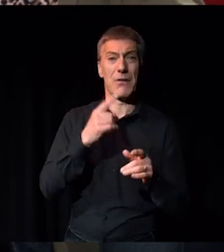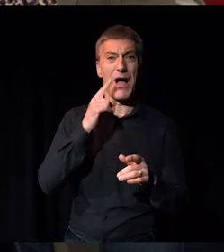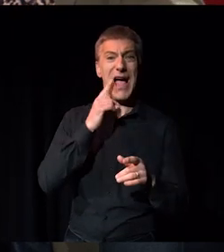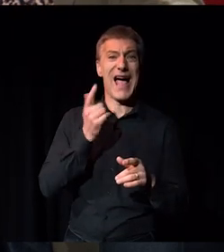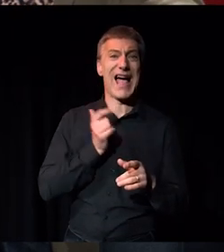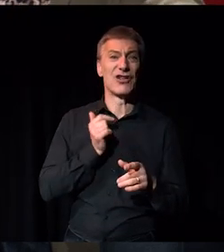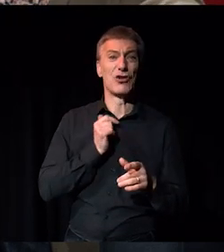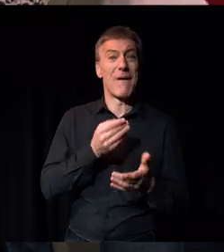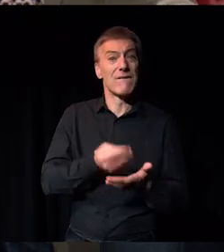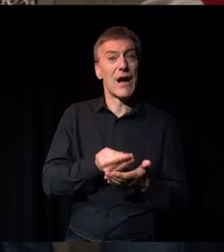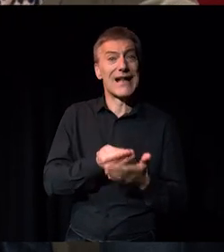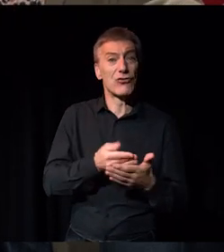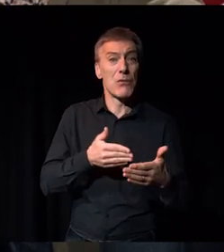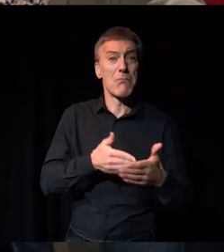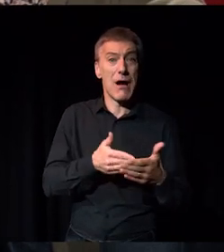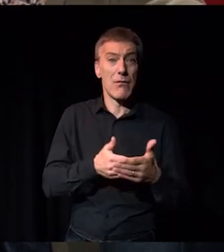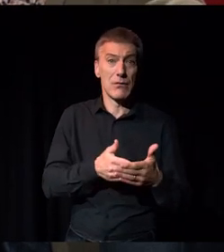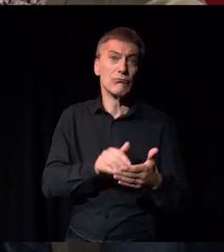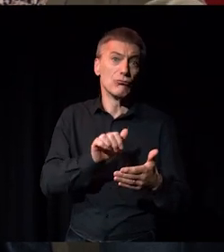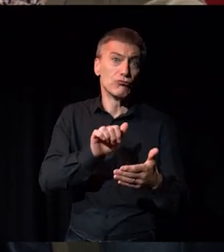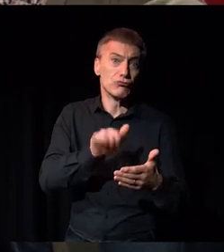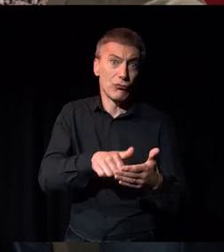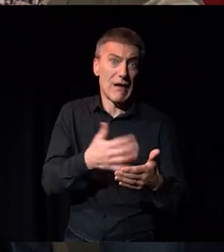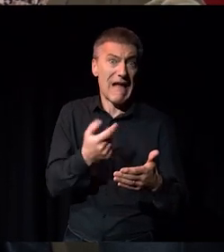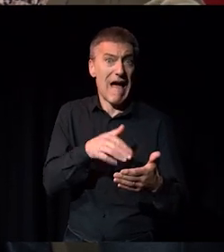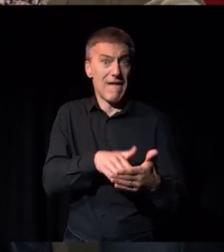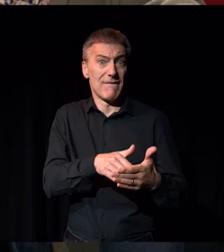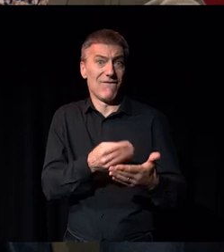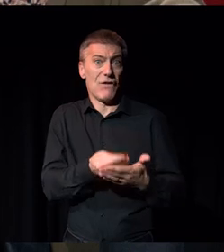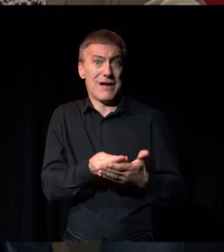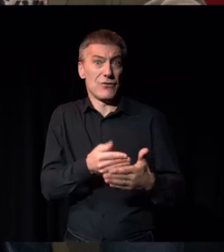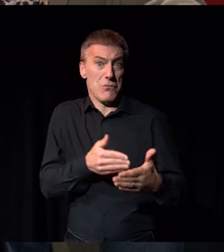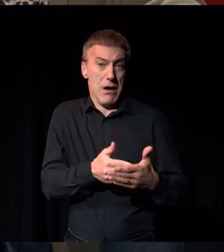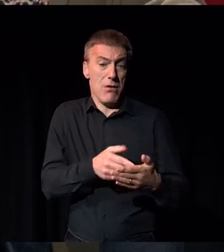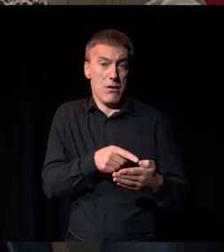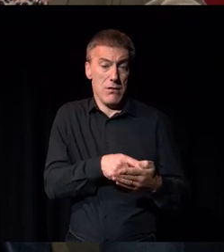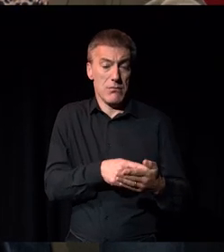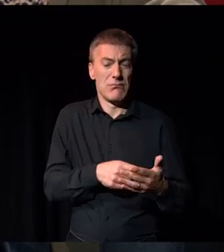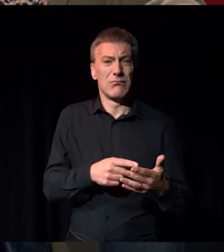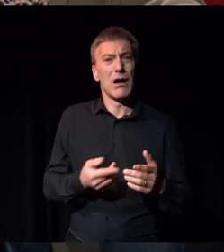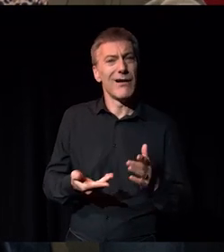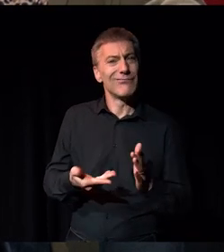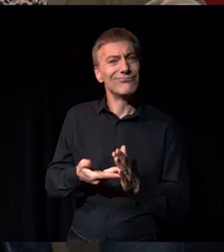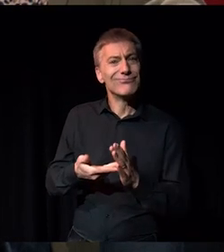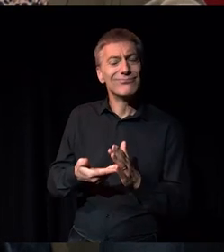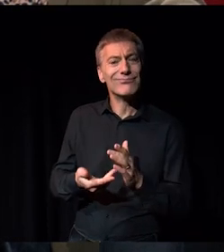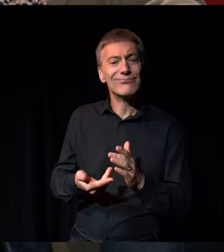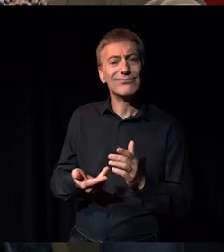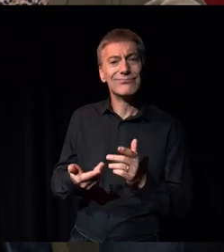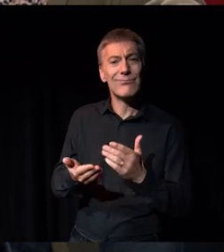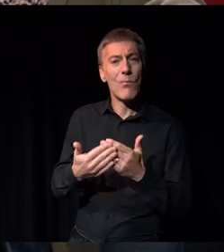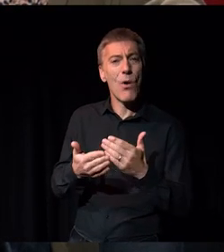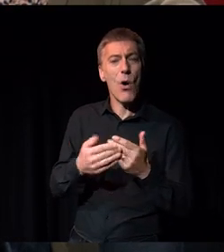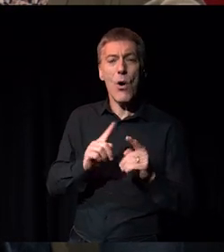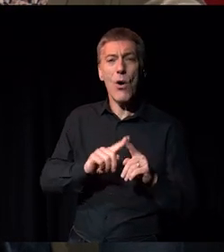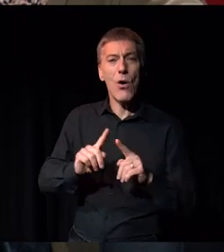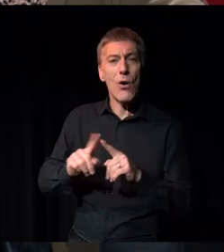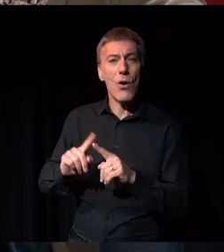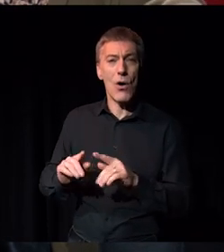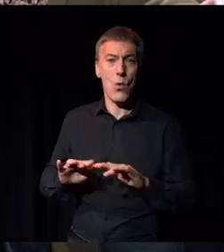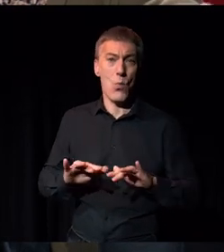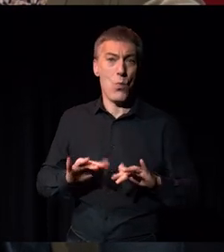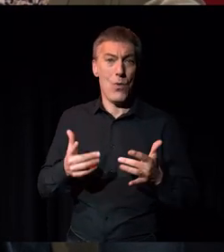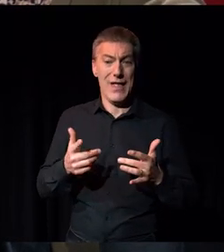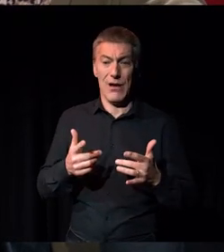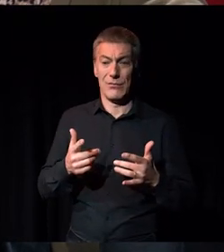financial barriers, which we must do. You know, it's it's it's key. But also a lot of the time, unless you have that